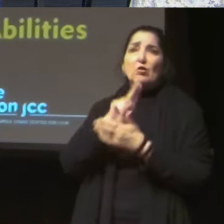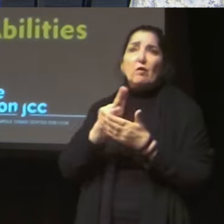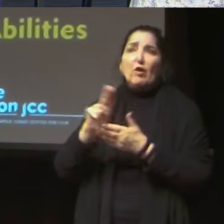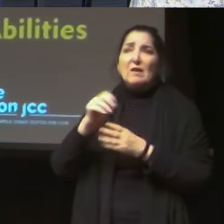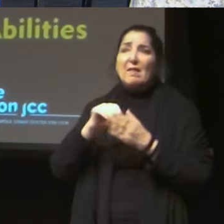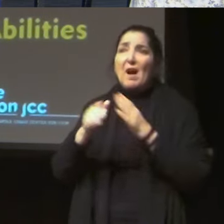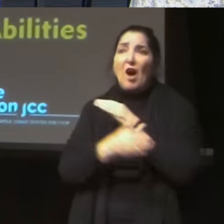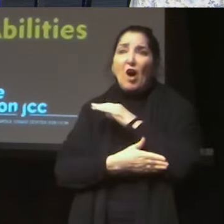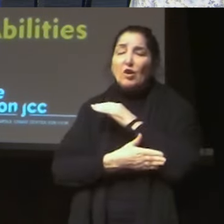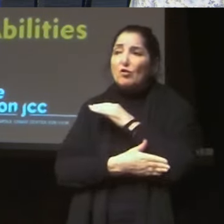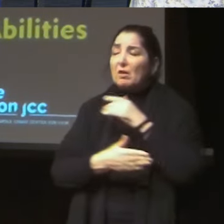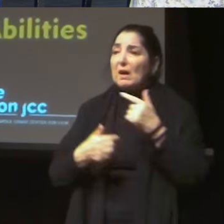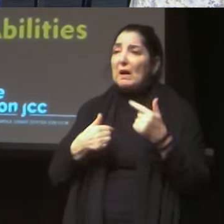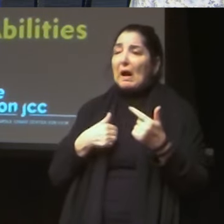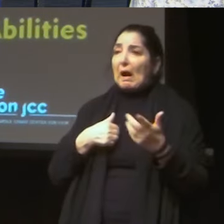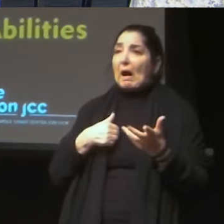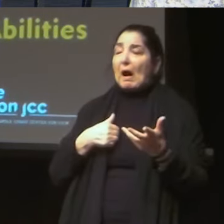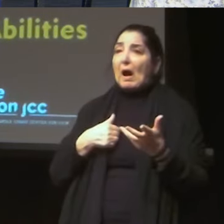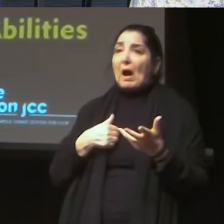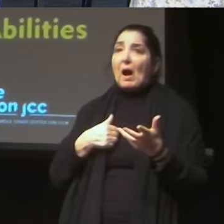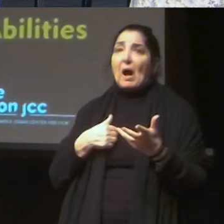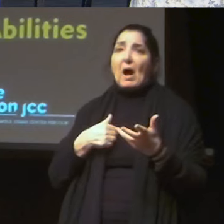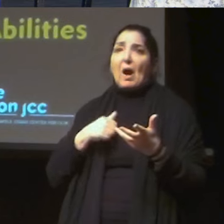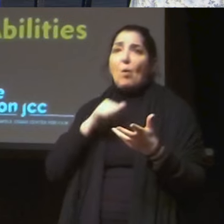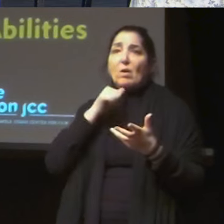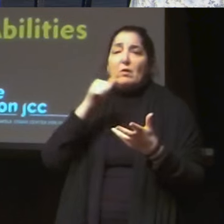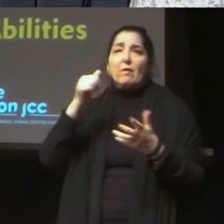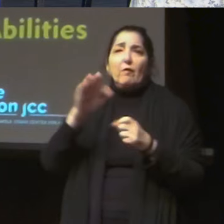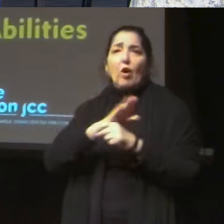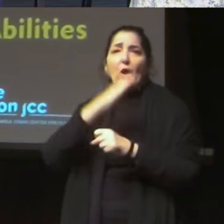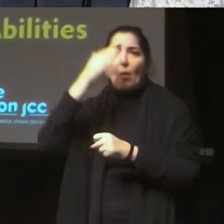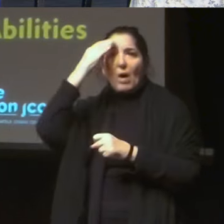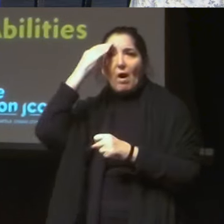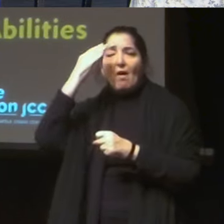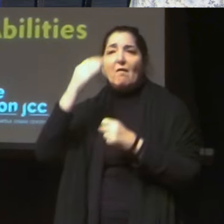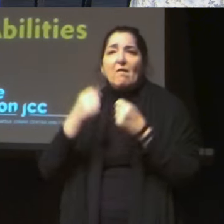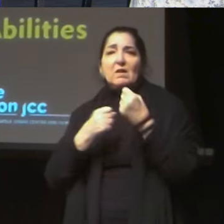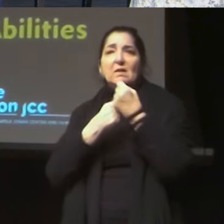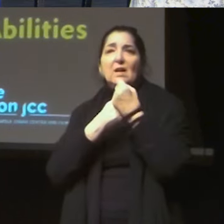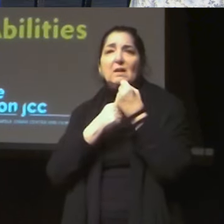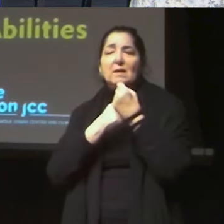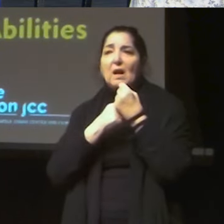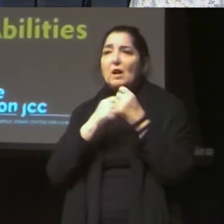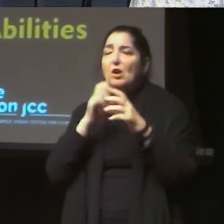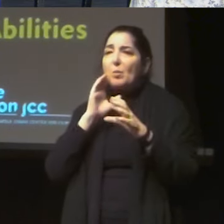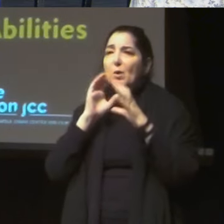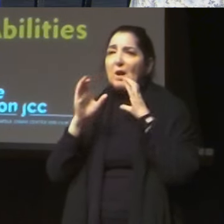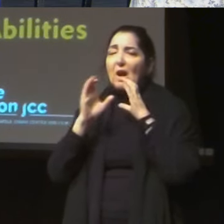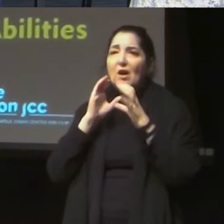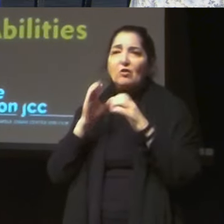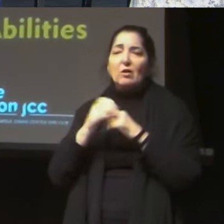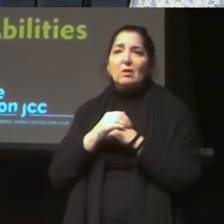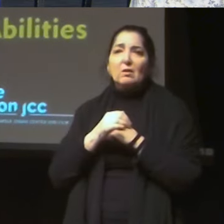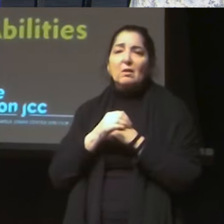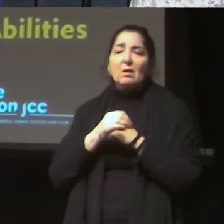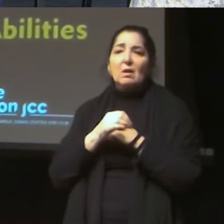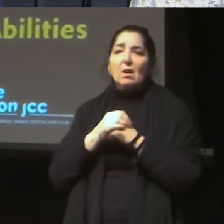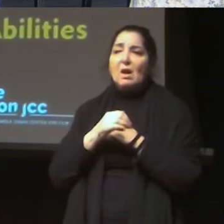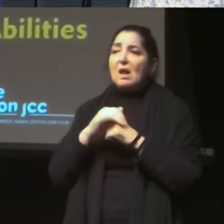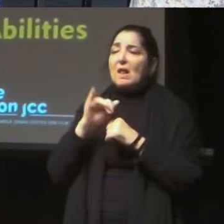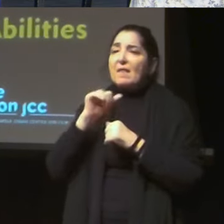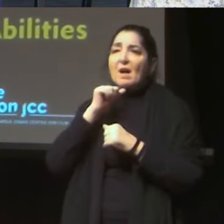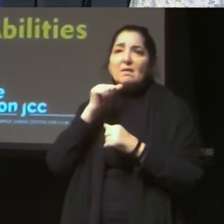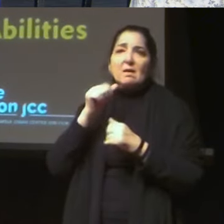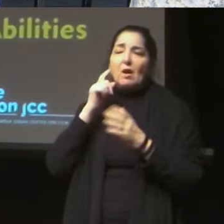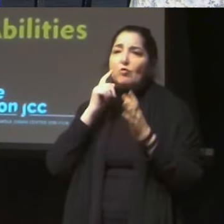you know, it's not a recognized science amongst, uh, a number of organizations. Um, but I think to some of the folks